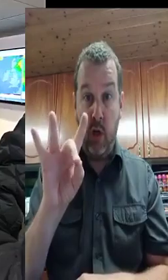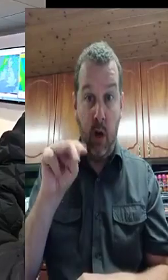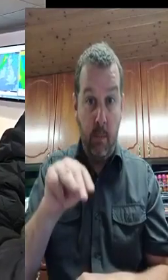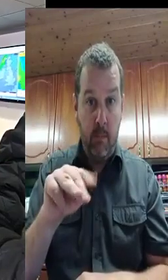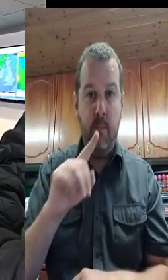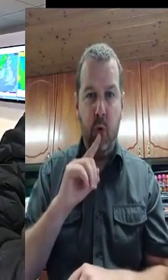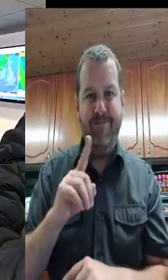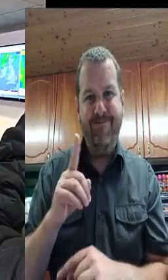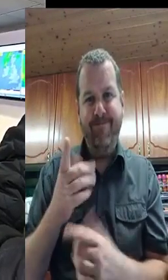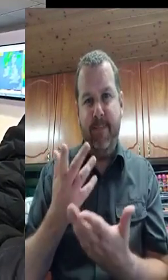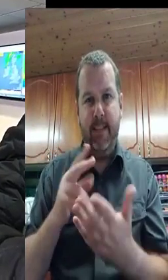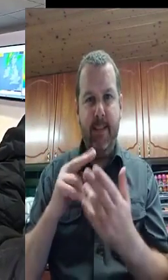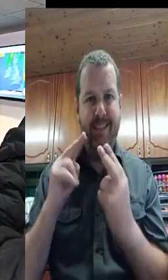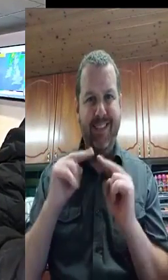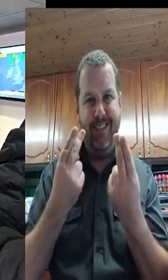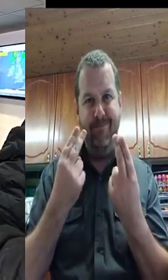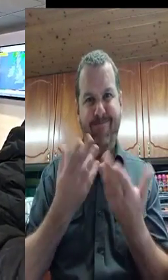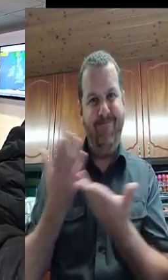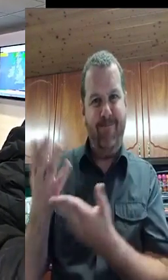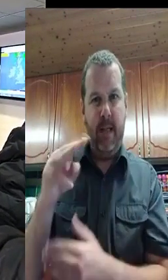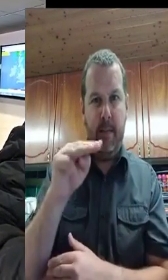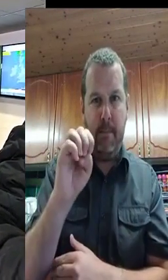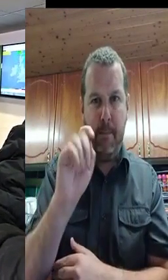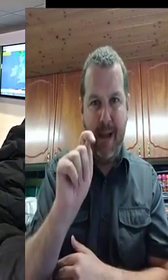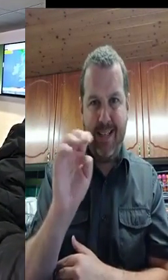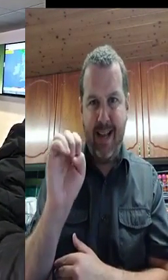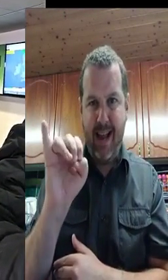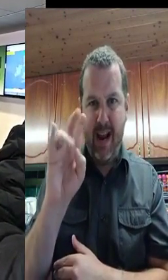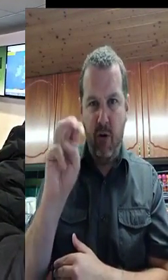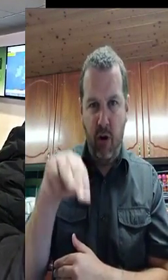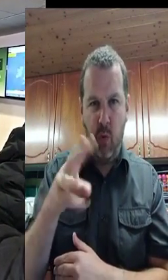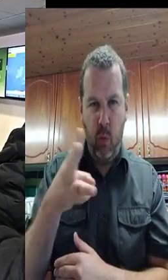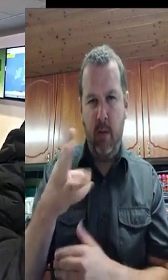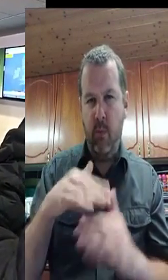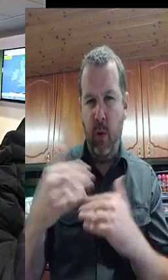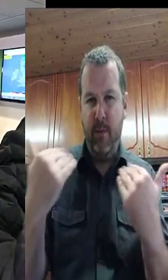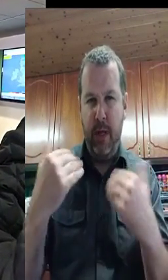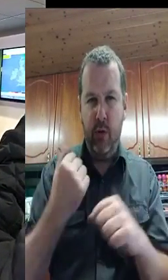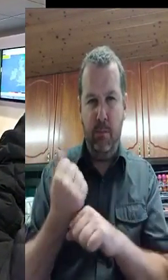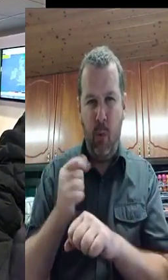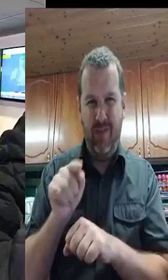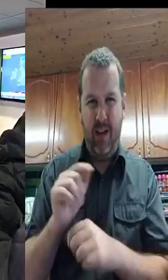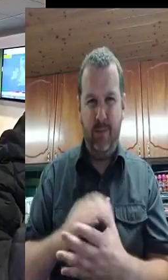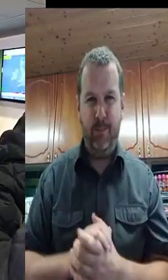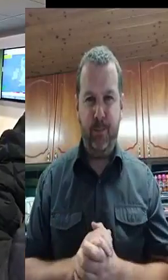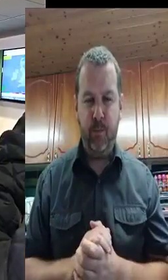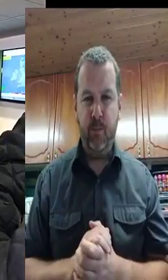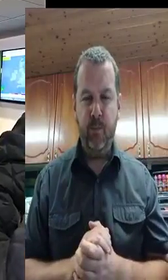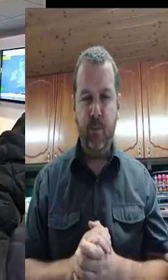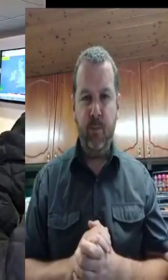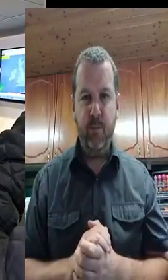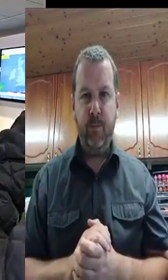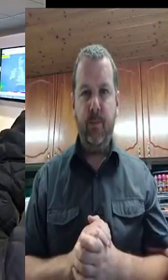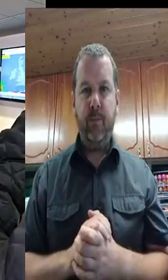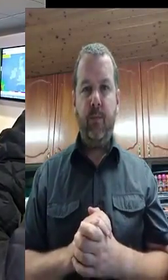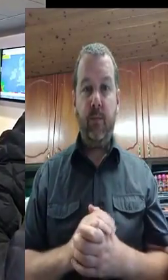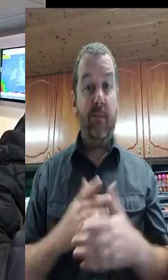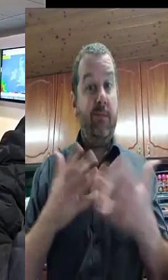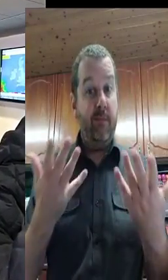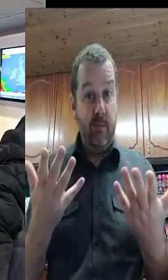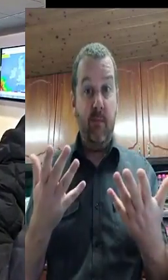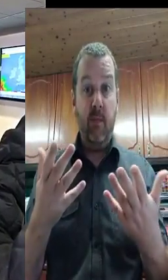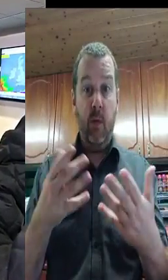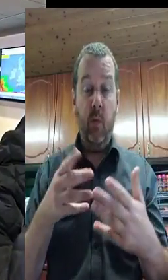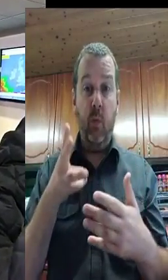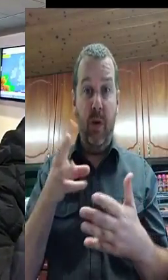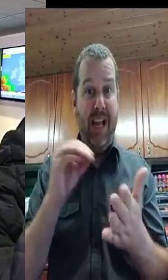In either situation, we're facing an extreme weather event here in the country tomorrow. The red warnings are in place for a number of counties